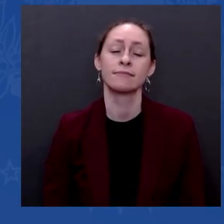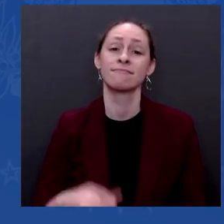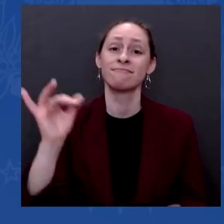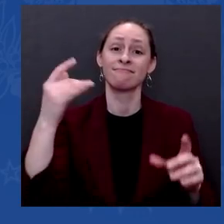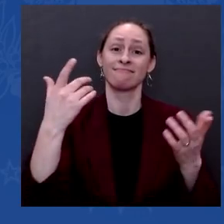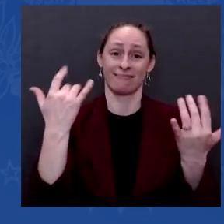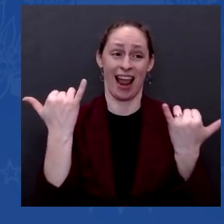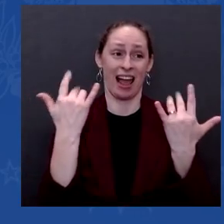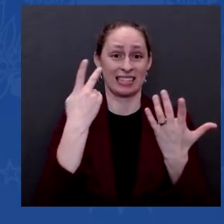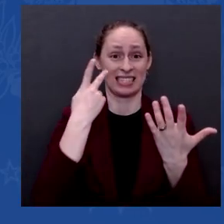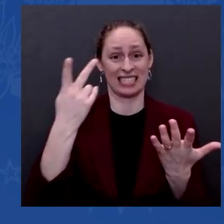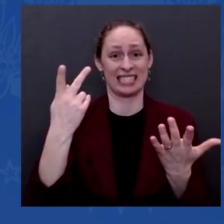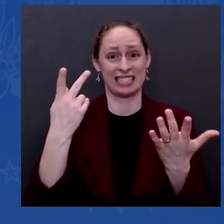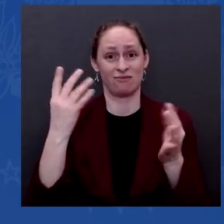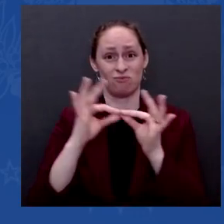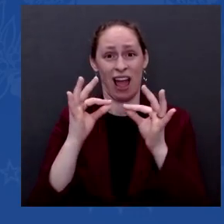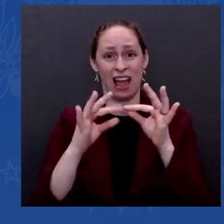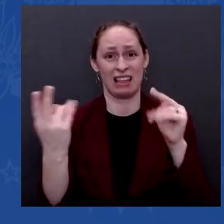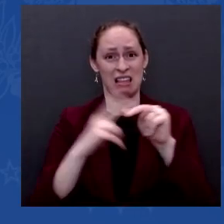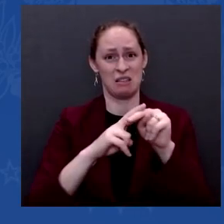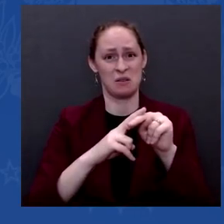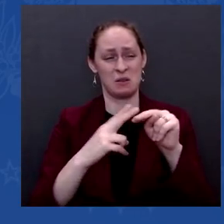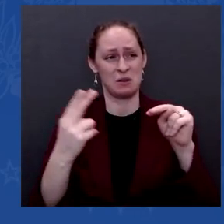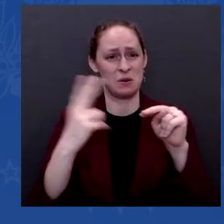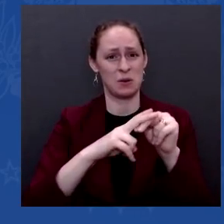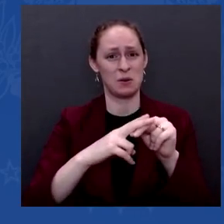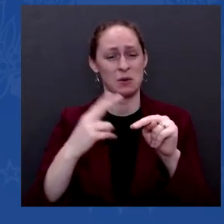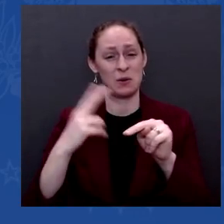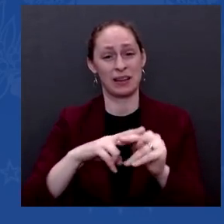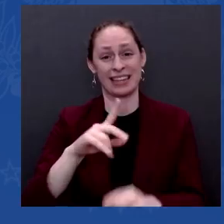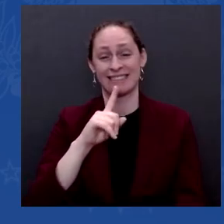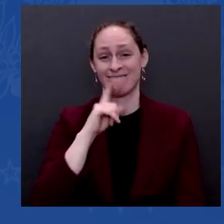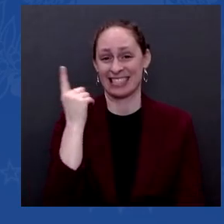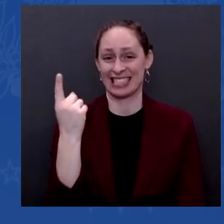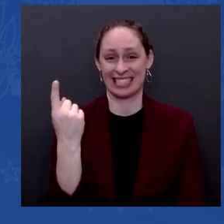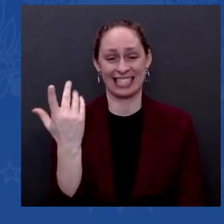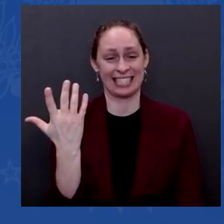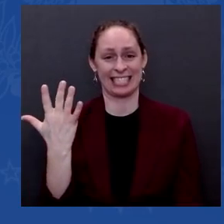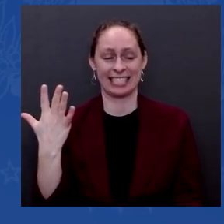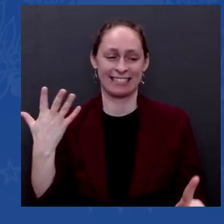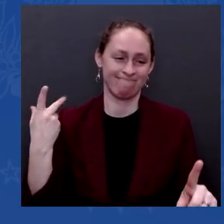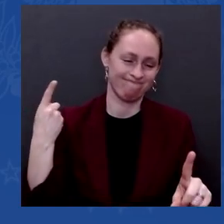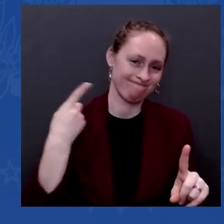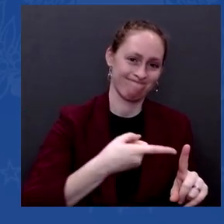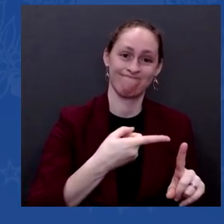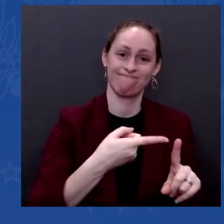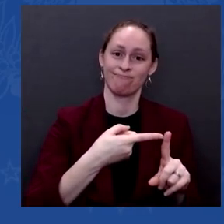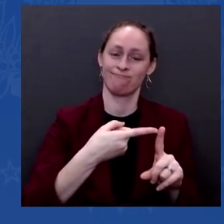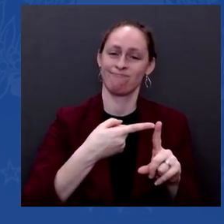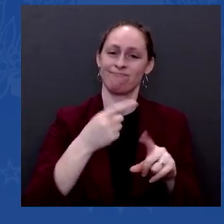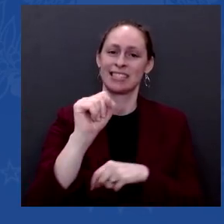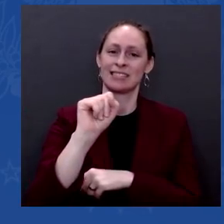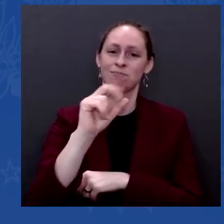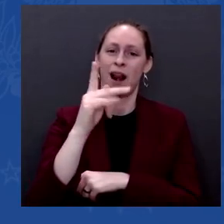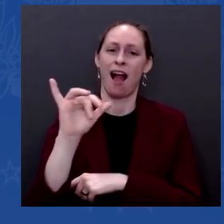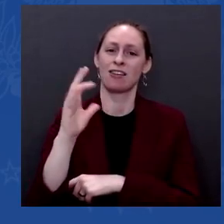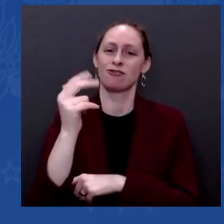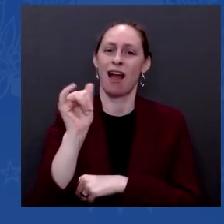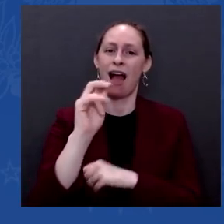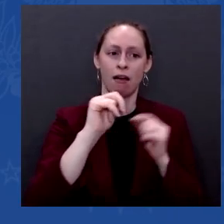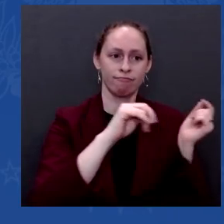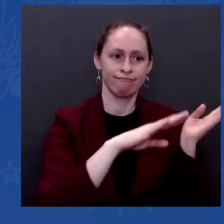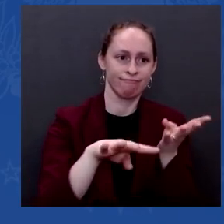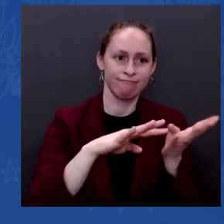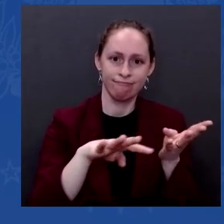And I think what you're seeing is that we've been able to make progress on speeding